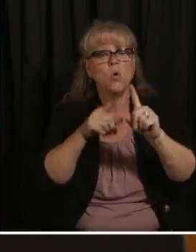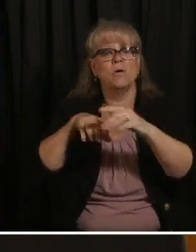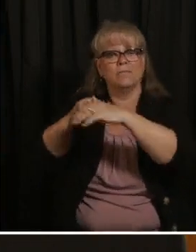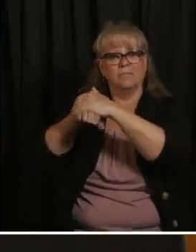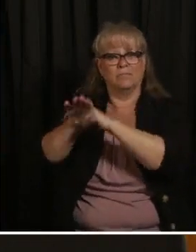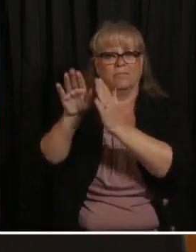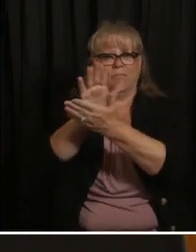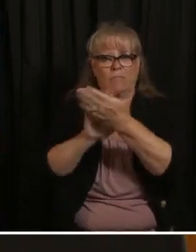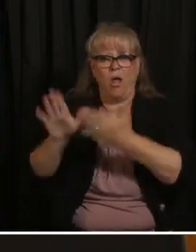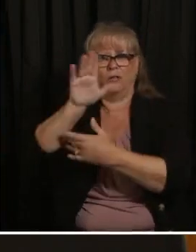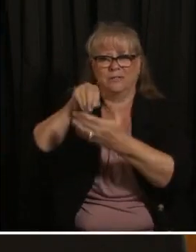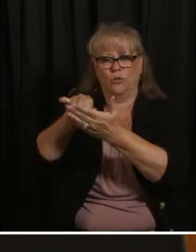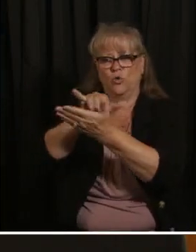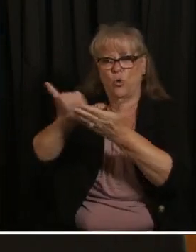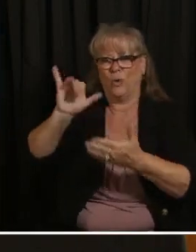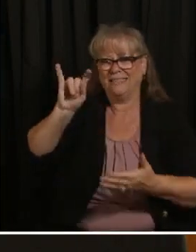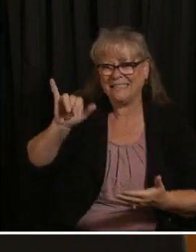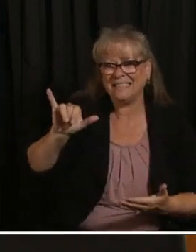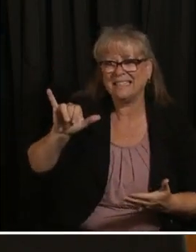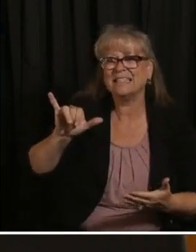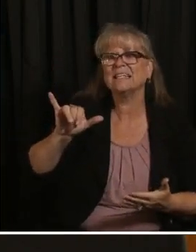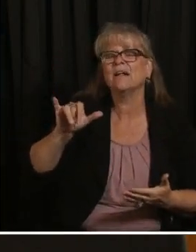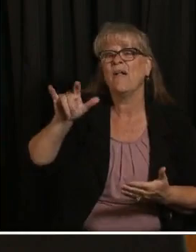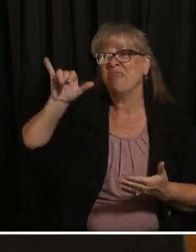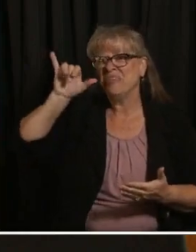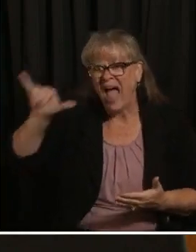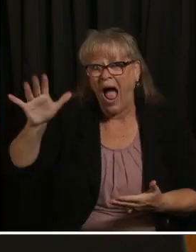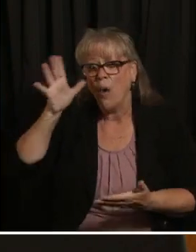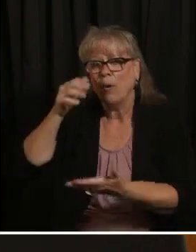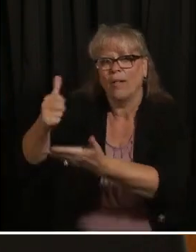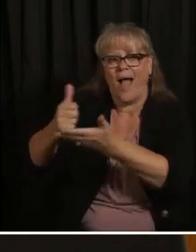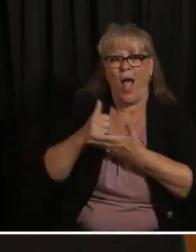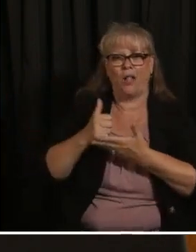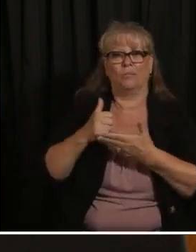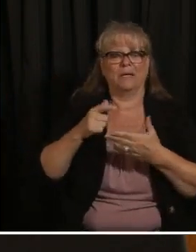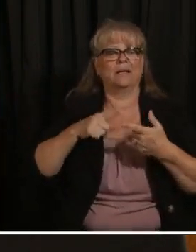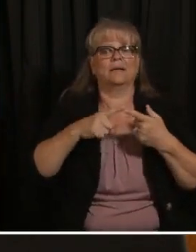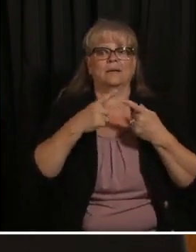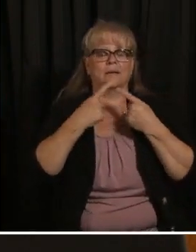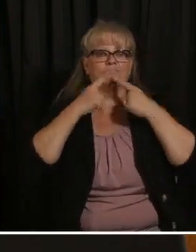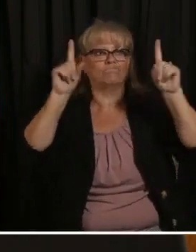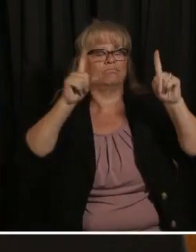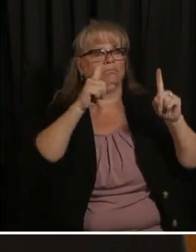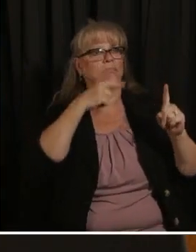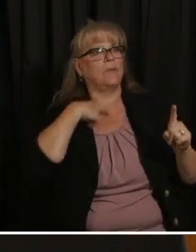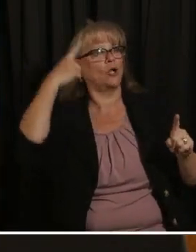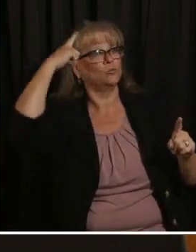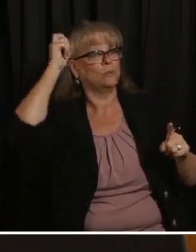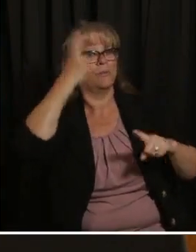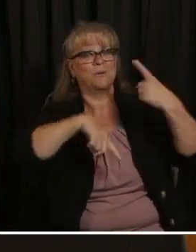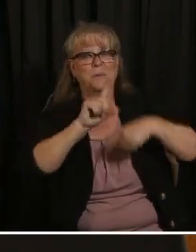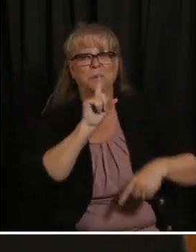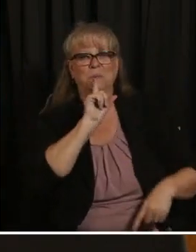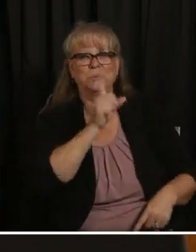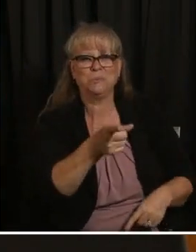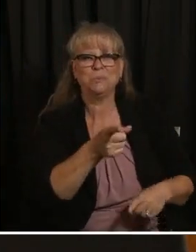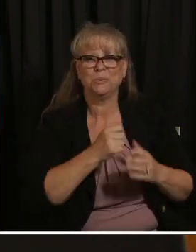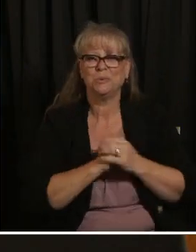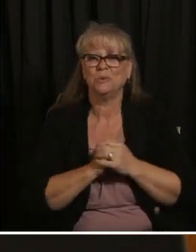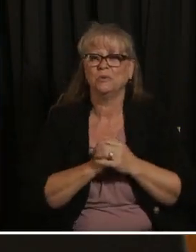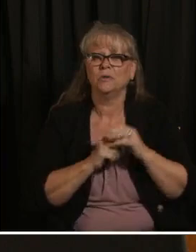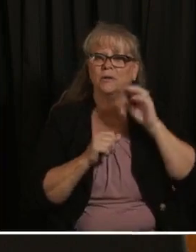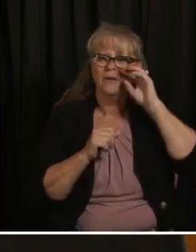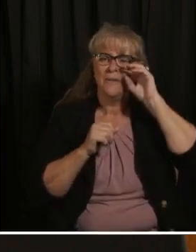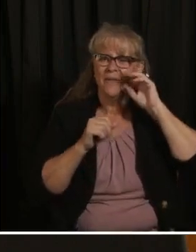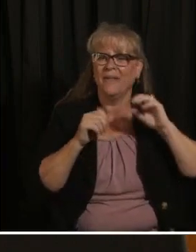that next step possible for me and really make my dreams come true so there's no way I can really say thank